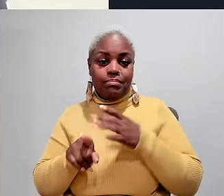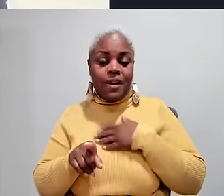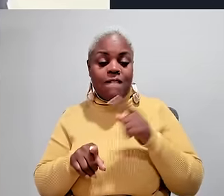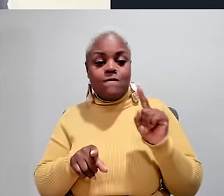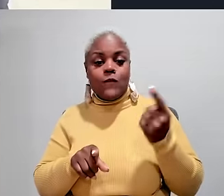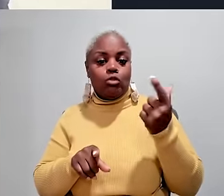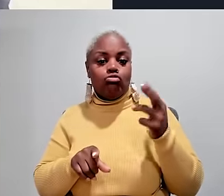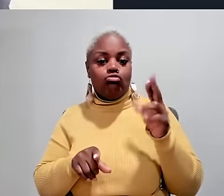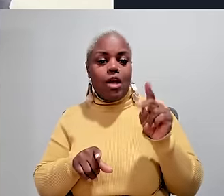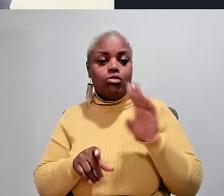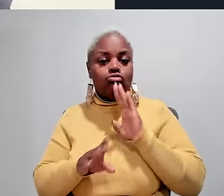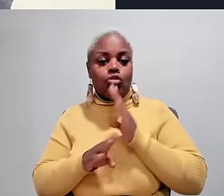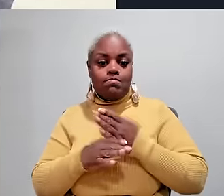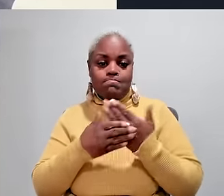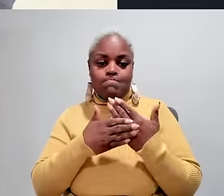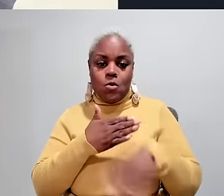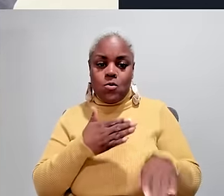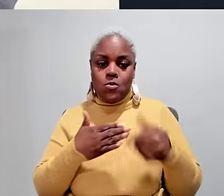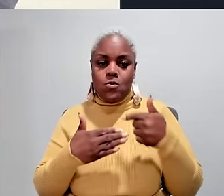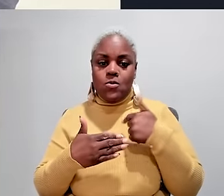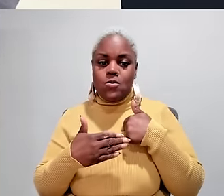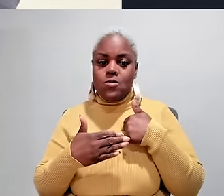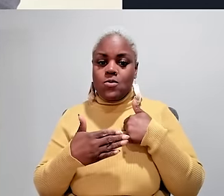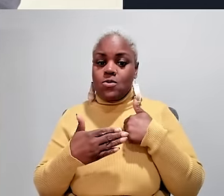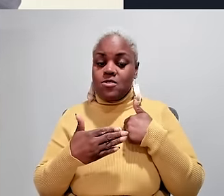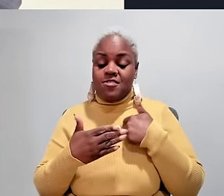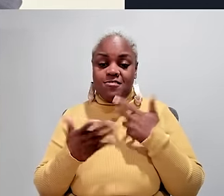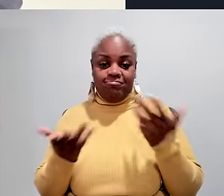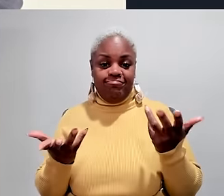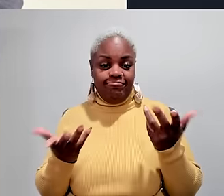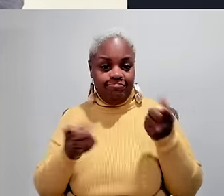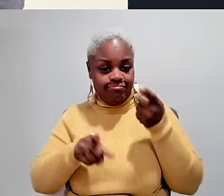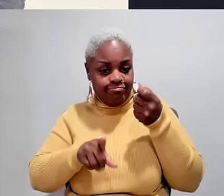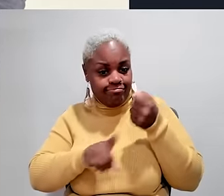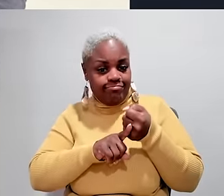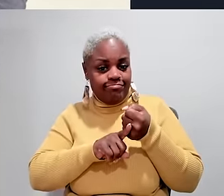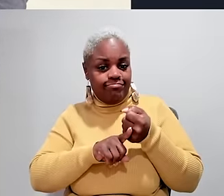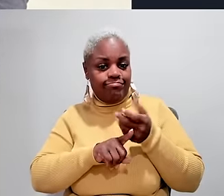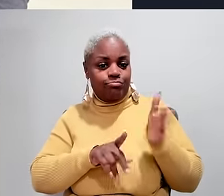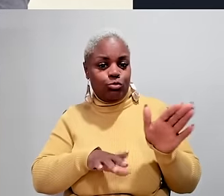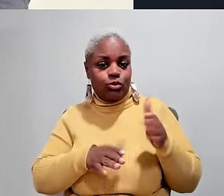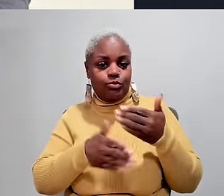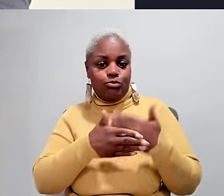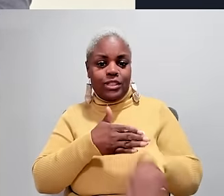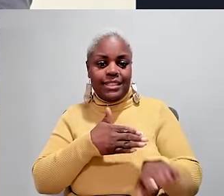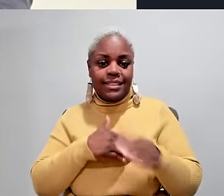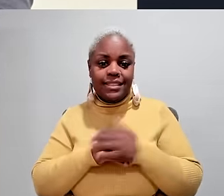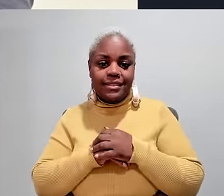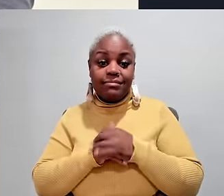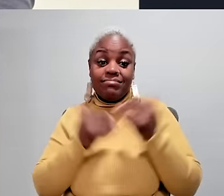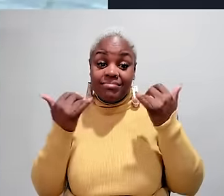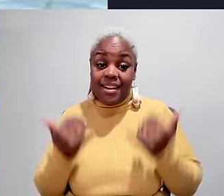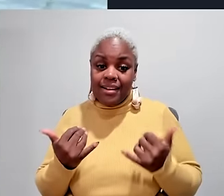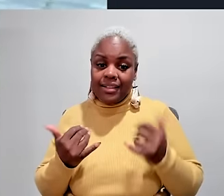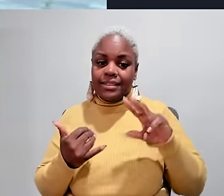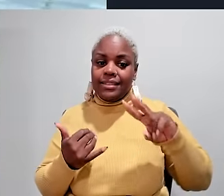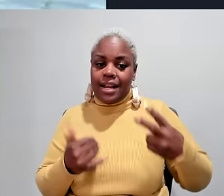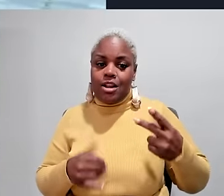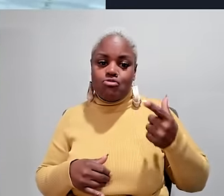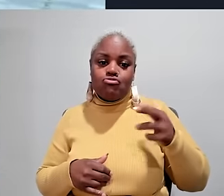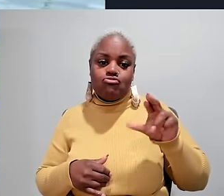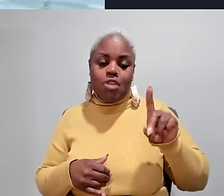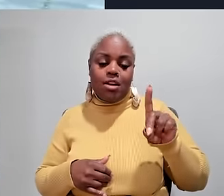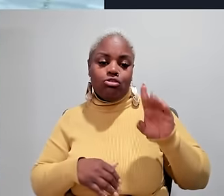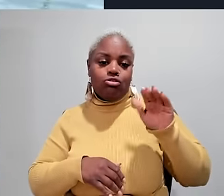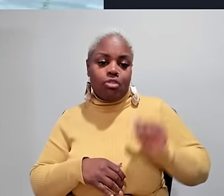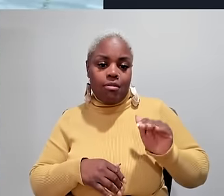as my first granddaughter was born I just revel in her presence he now